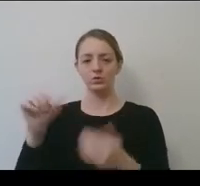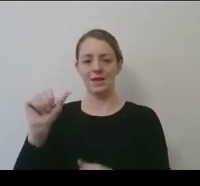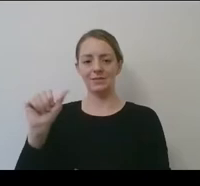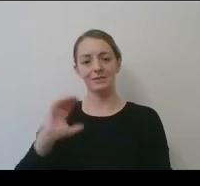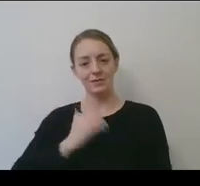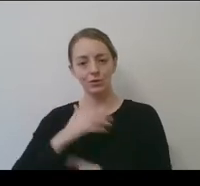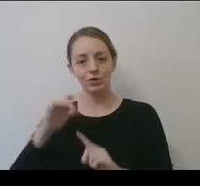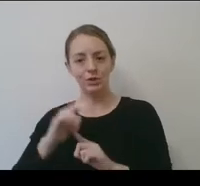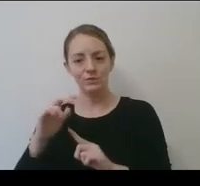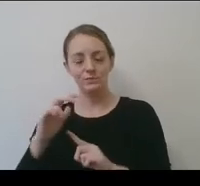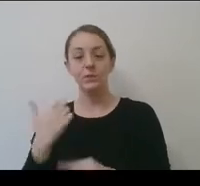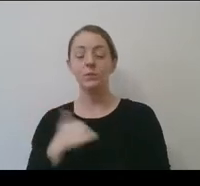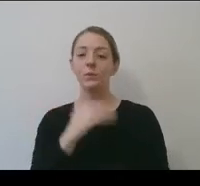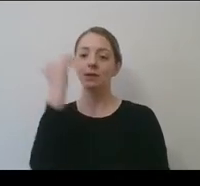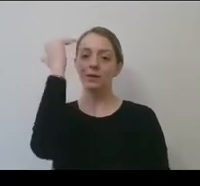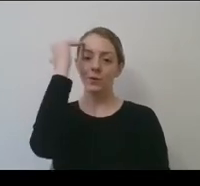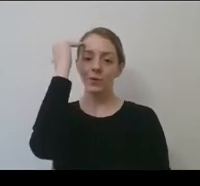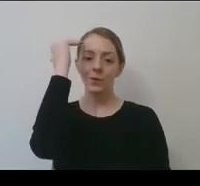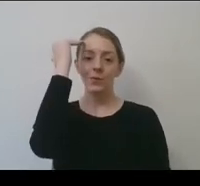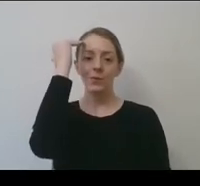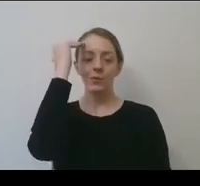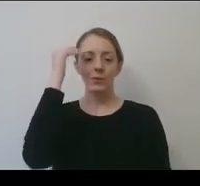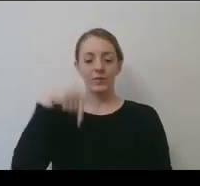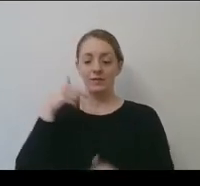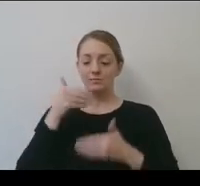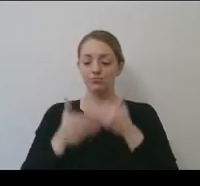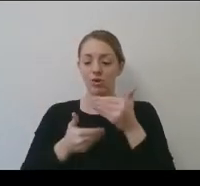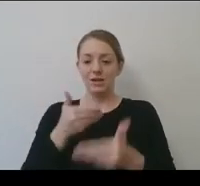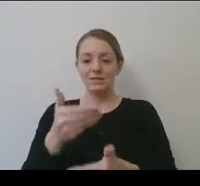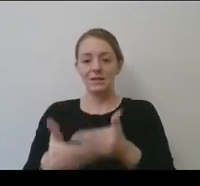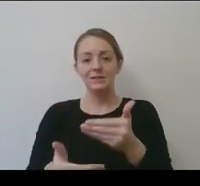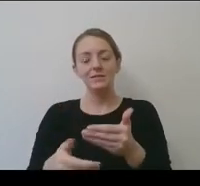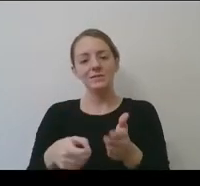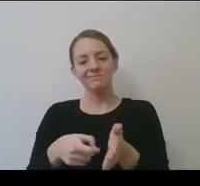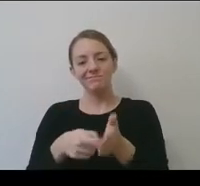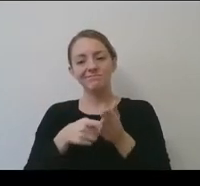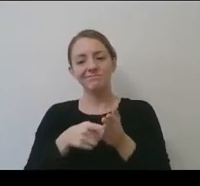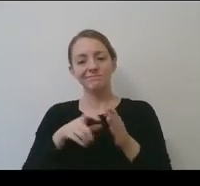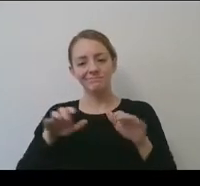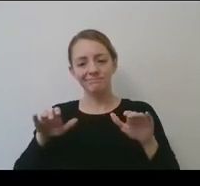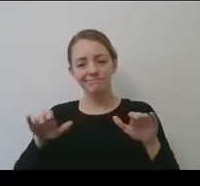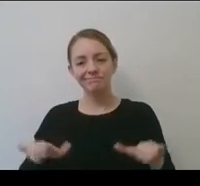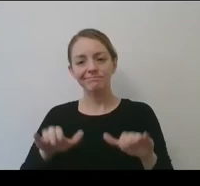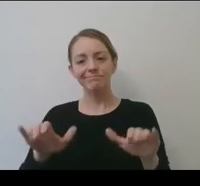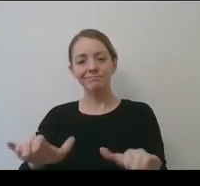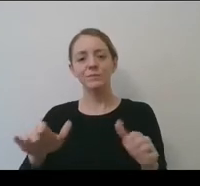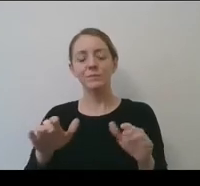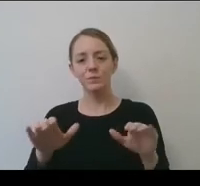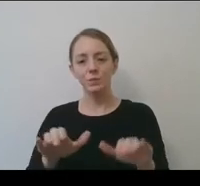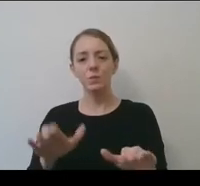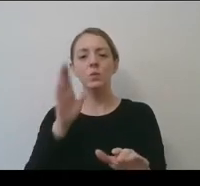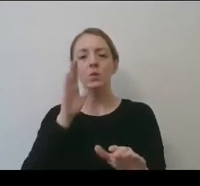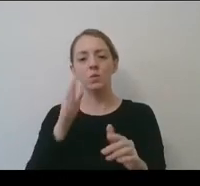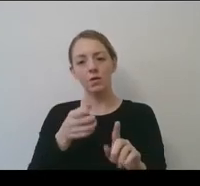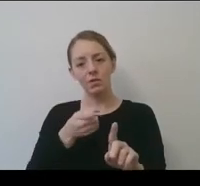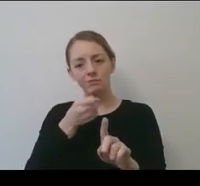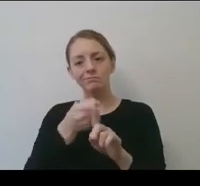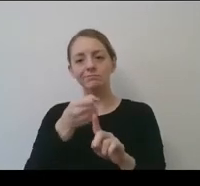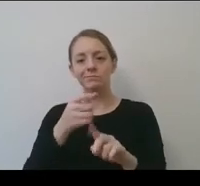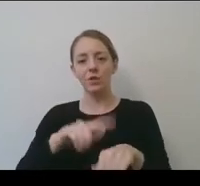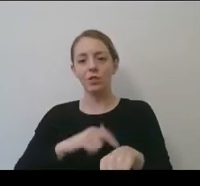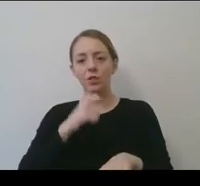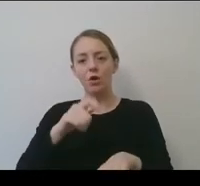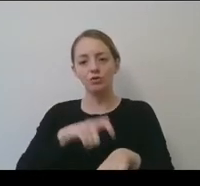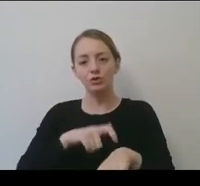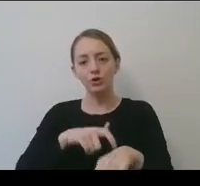are very aware that throughout this process, we need to take actions that will lead to long-term and sustainable change that